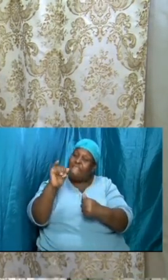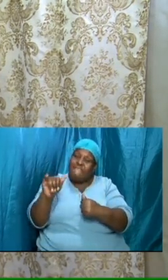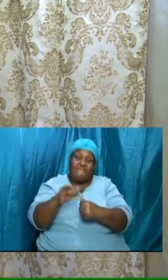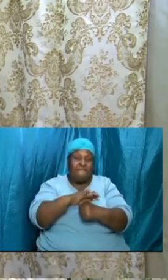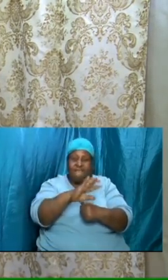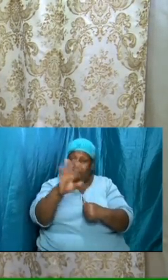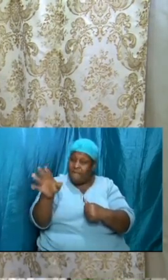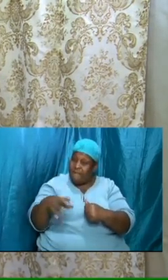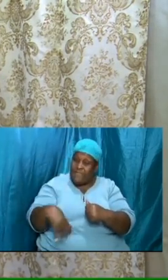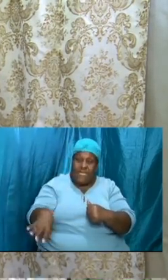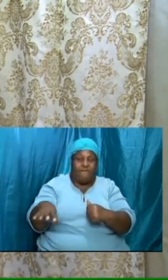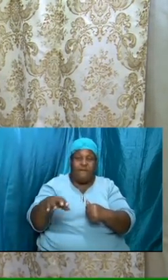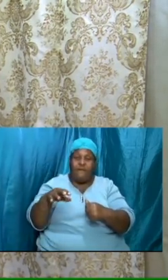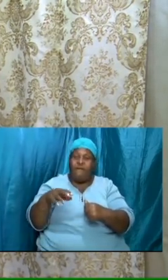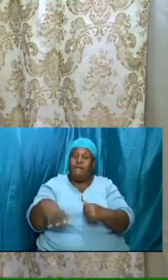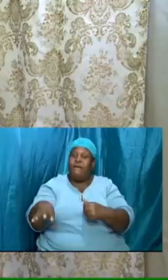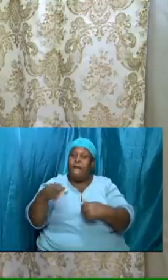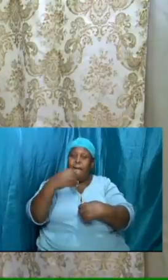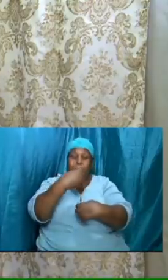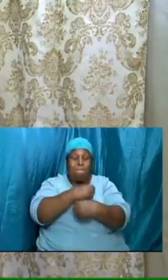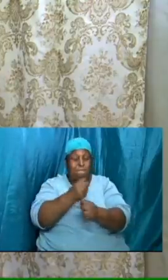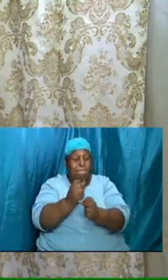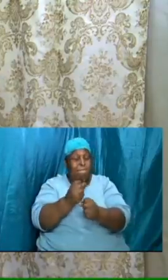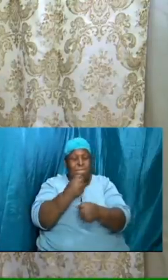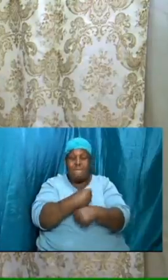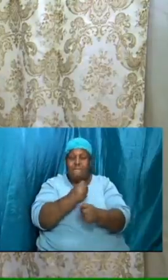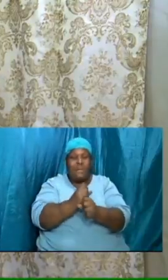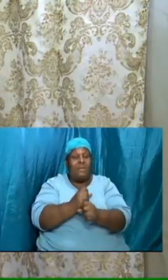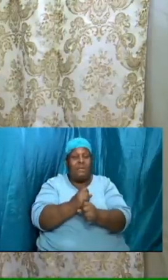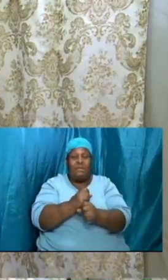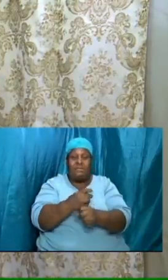to set our houses in order